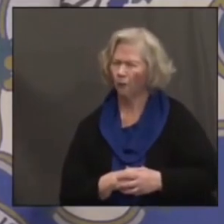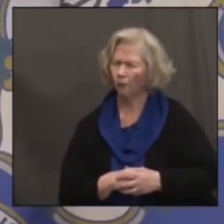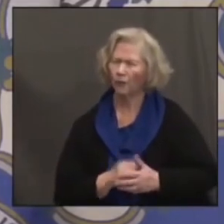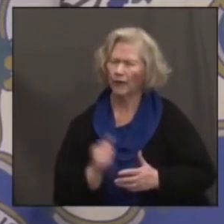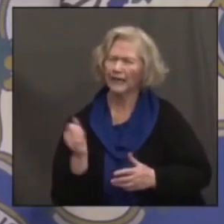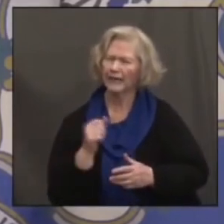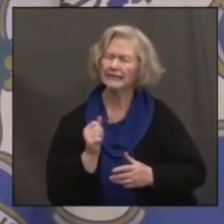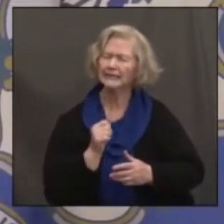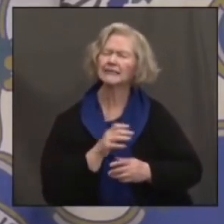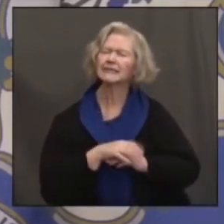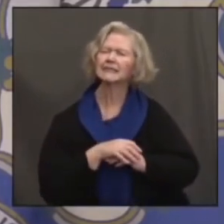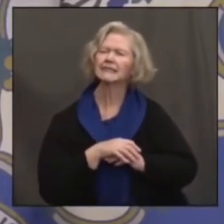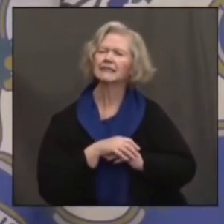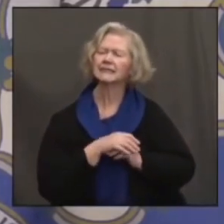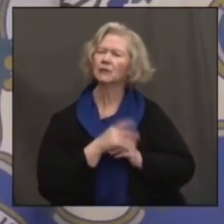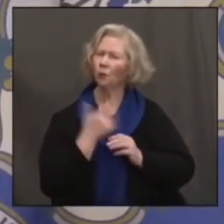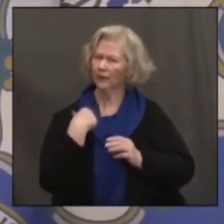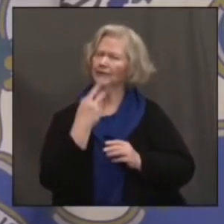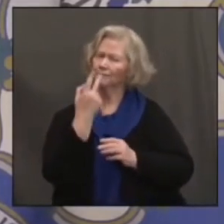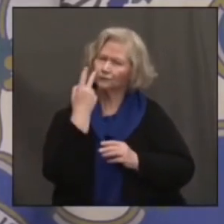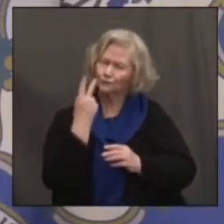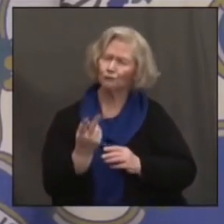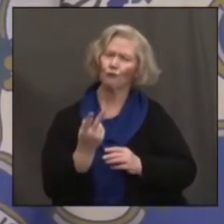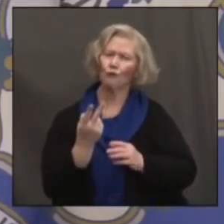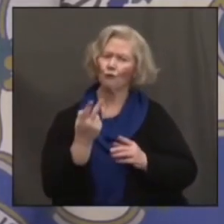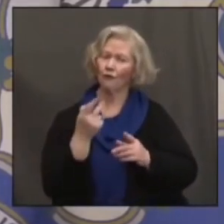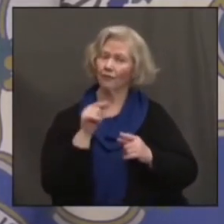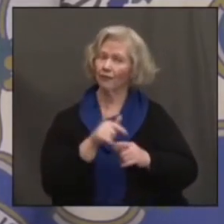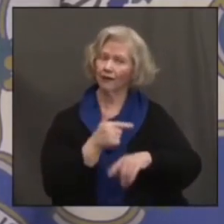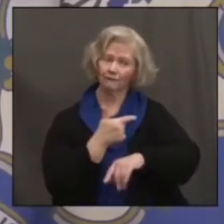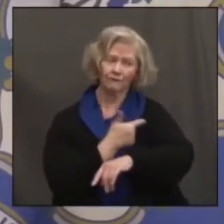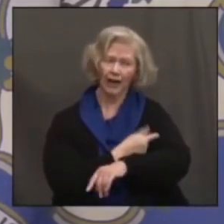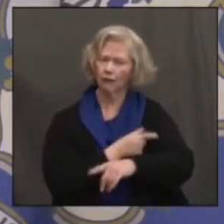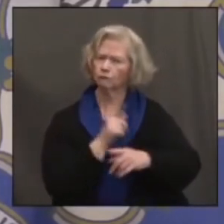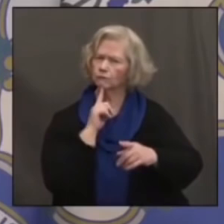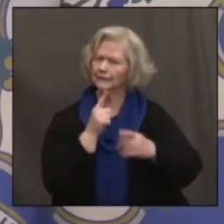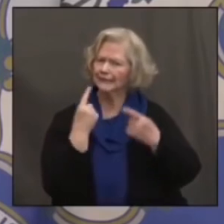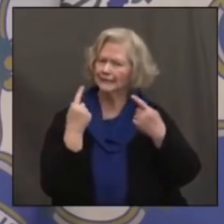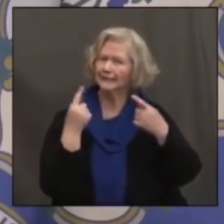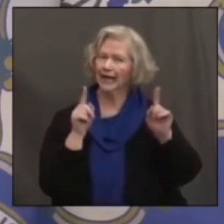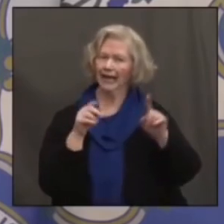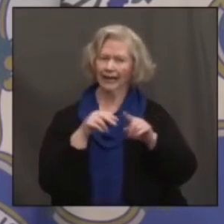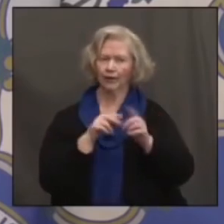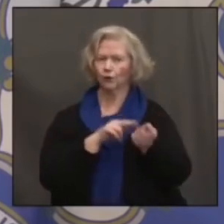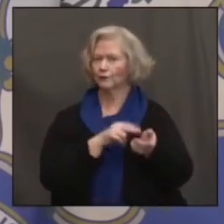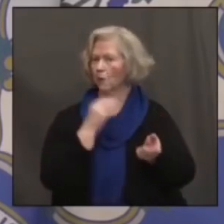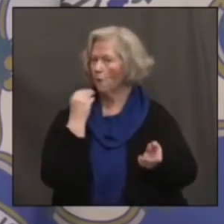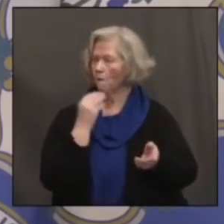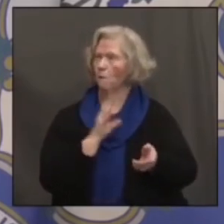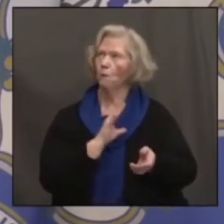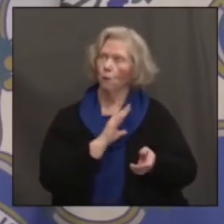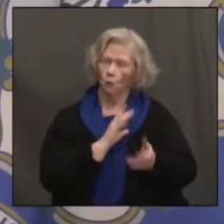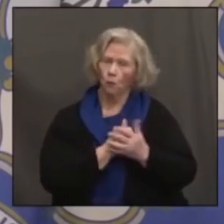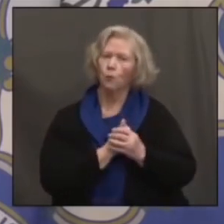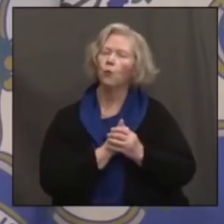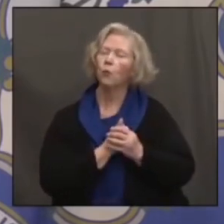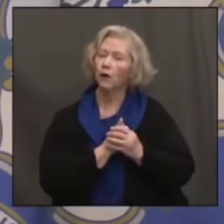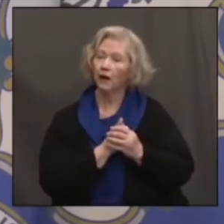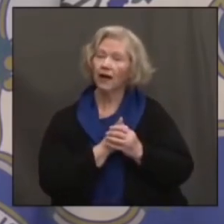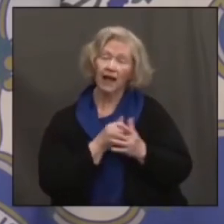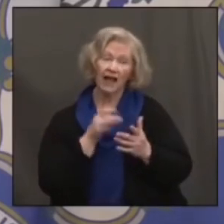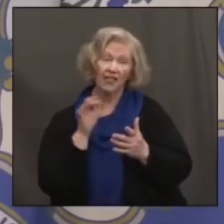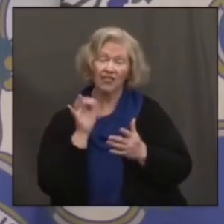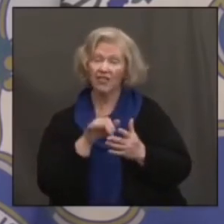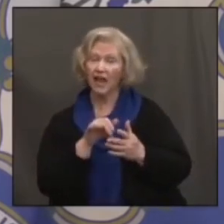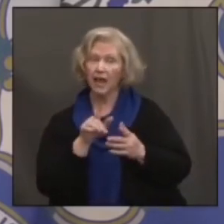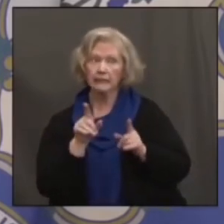we saw how successful the vaccinations were in the nursing homes. And I think you're seeing those